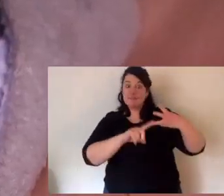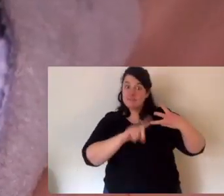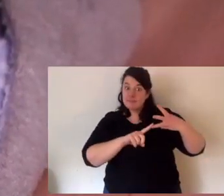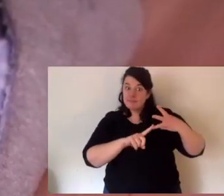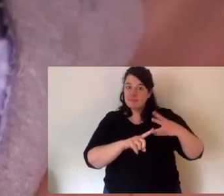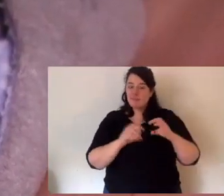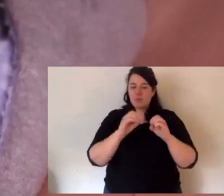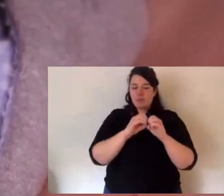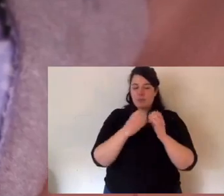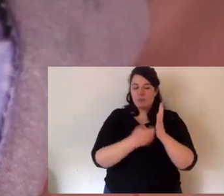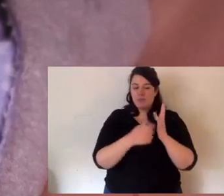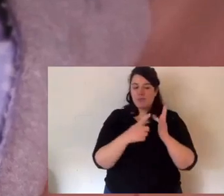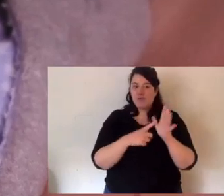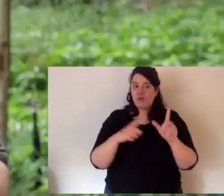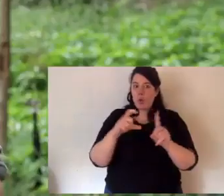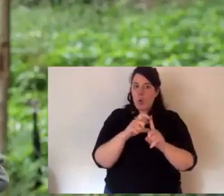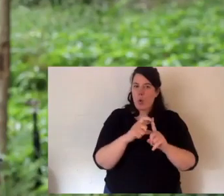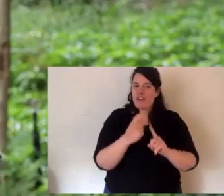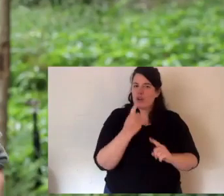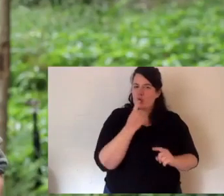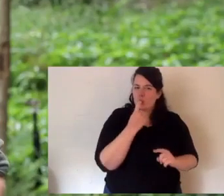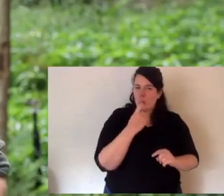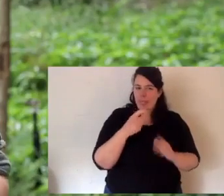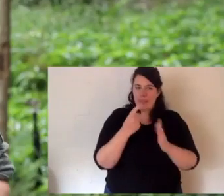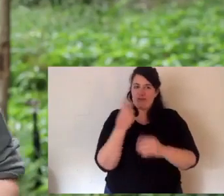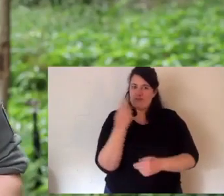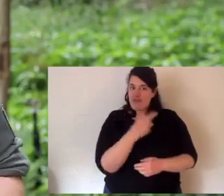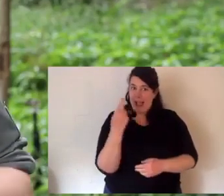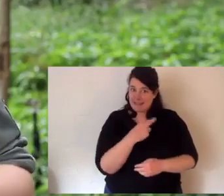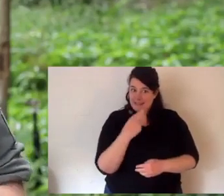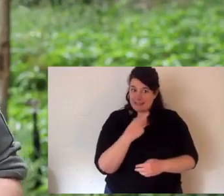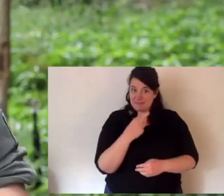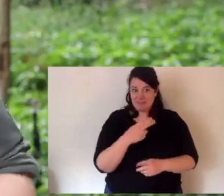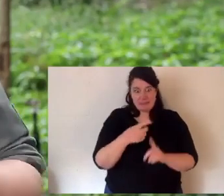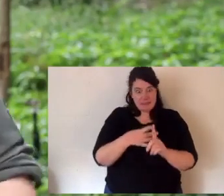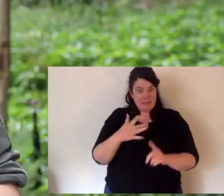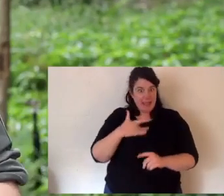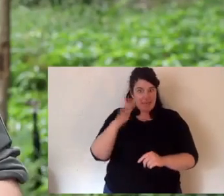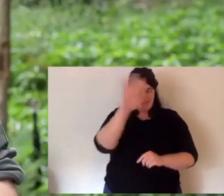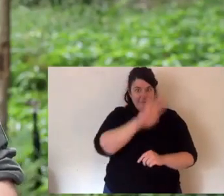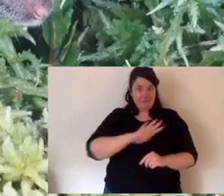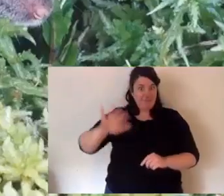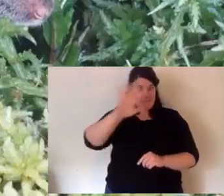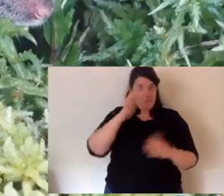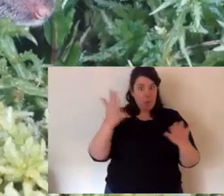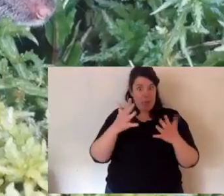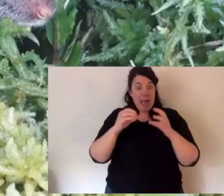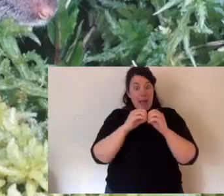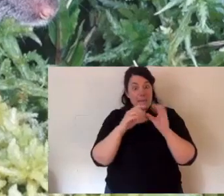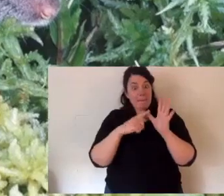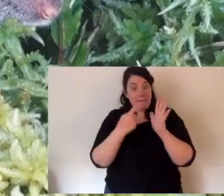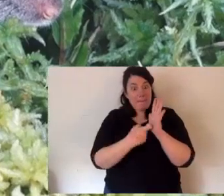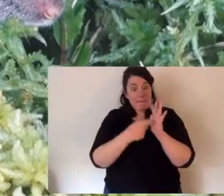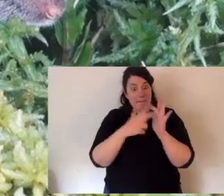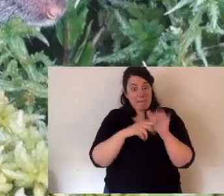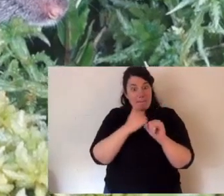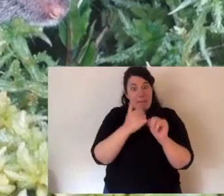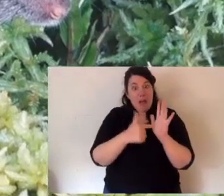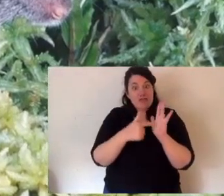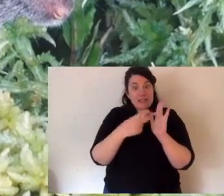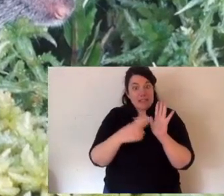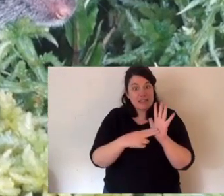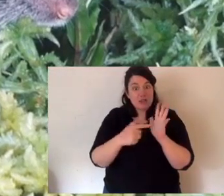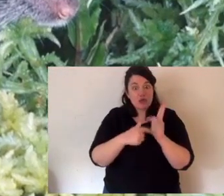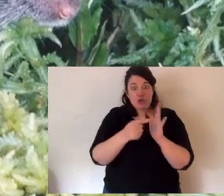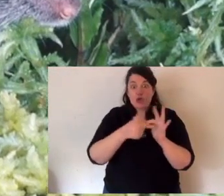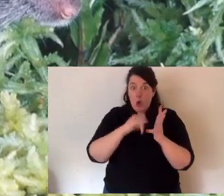world. It's up to us. Let me tell you about the broad-toothed rat. There is a subspecies of broad-toothed